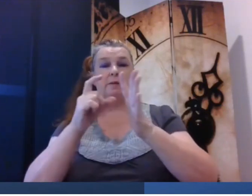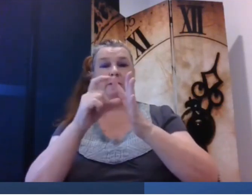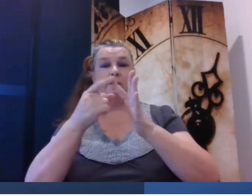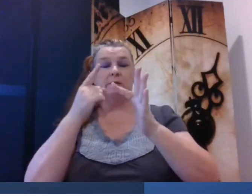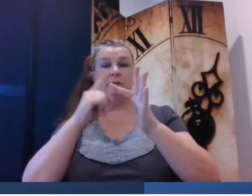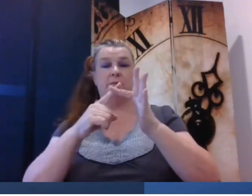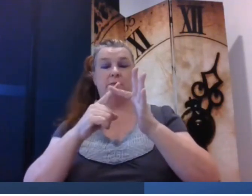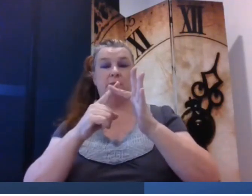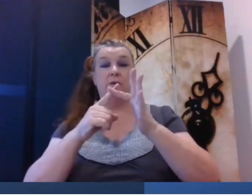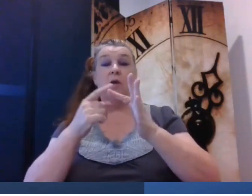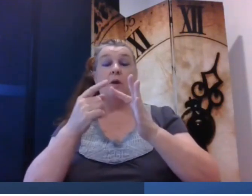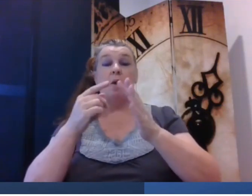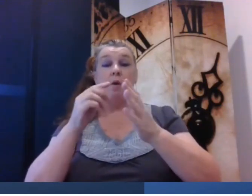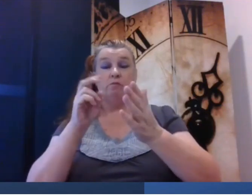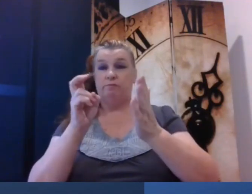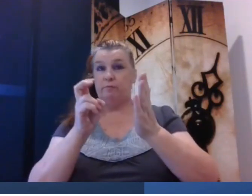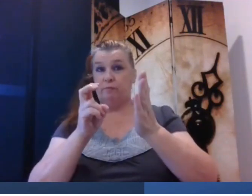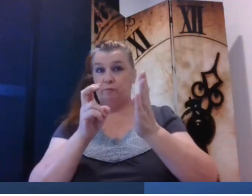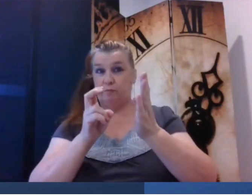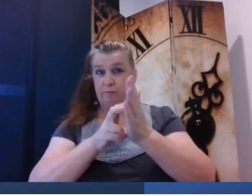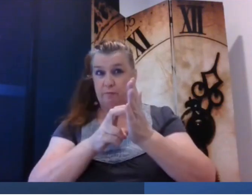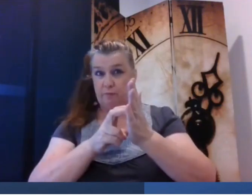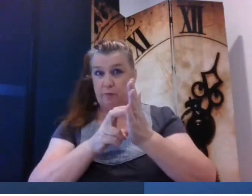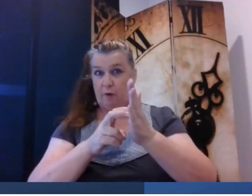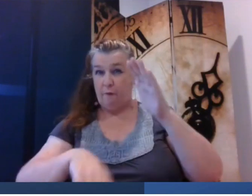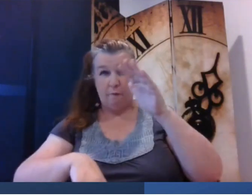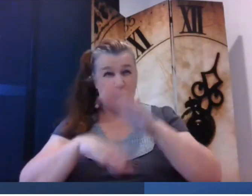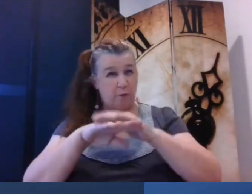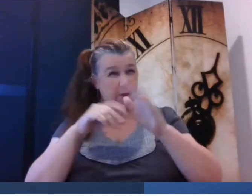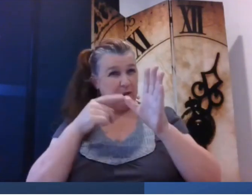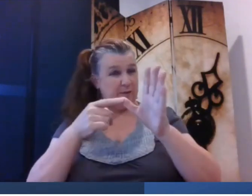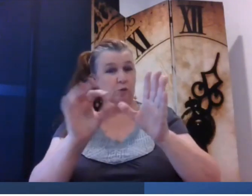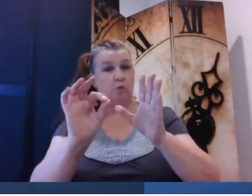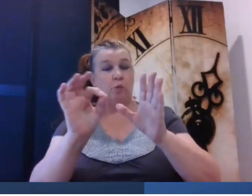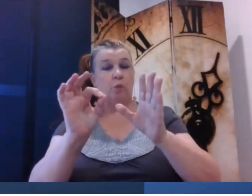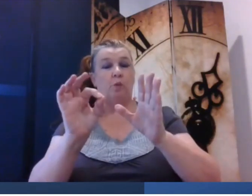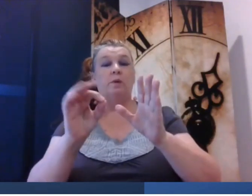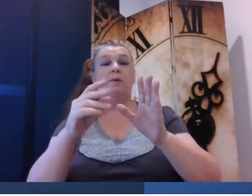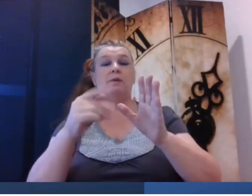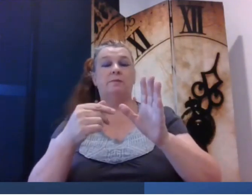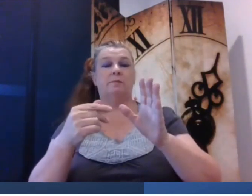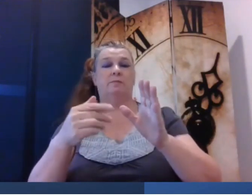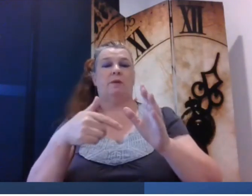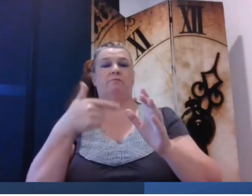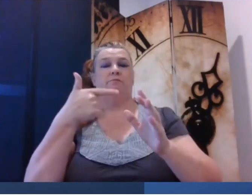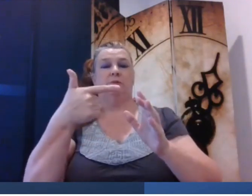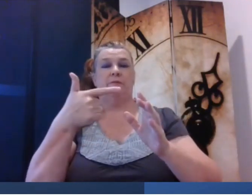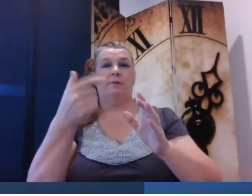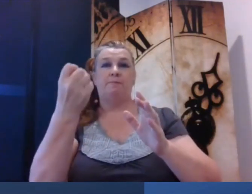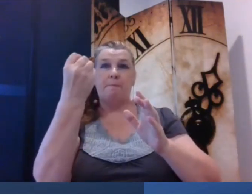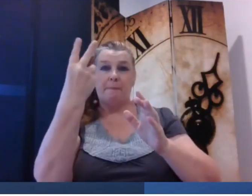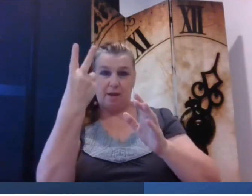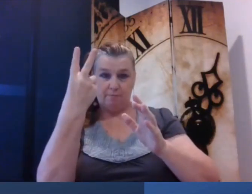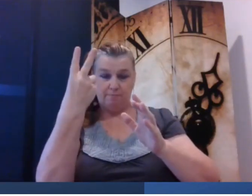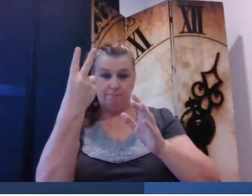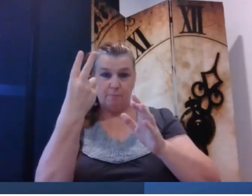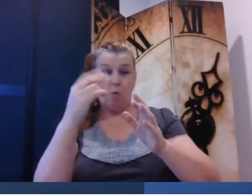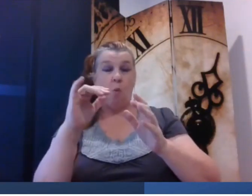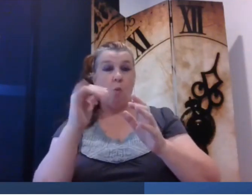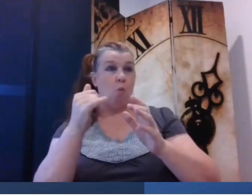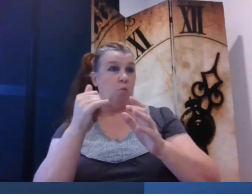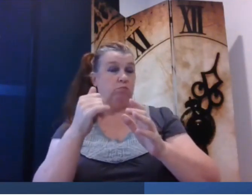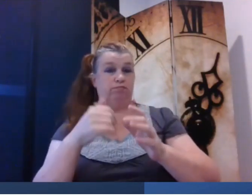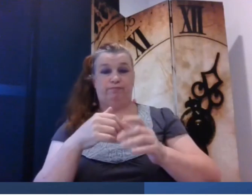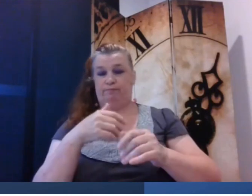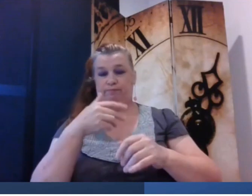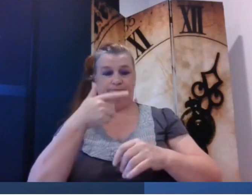now the blue that's index where we've got a note and the full answer no no